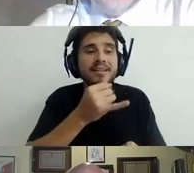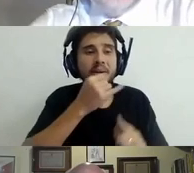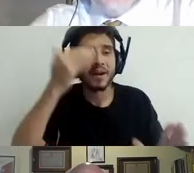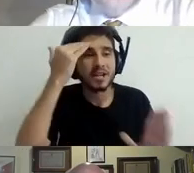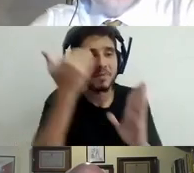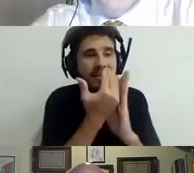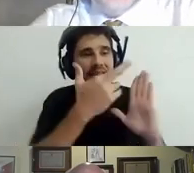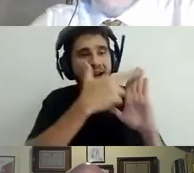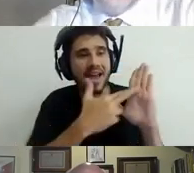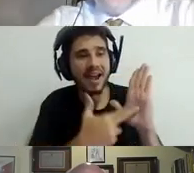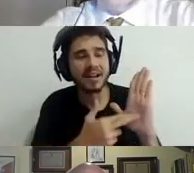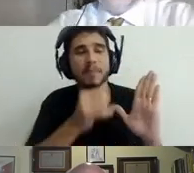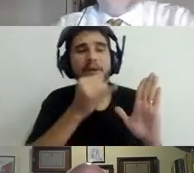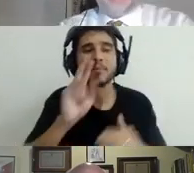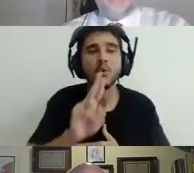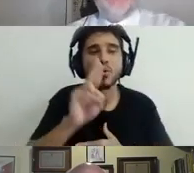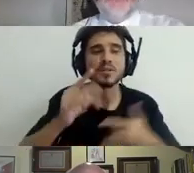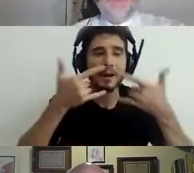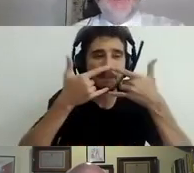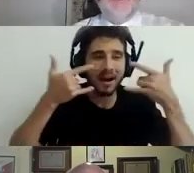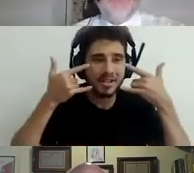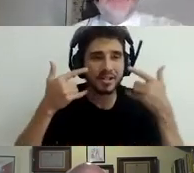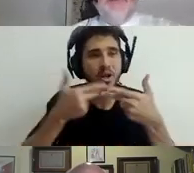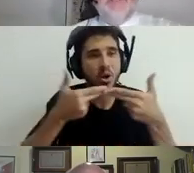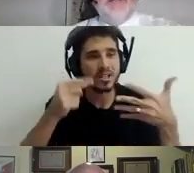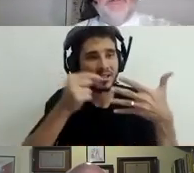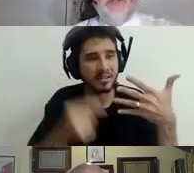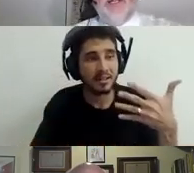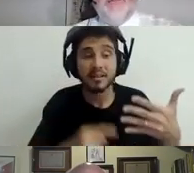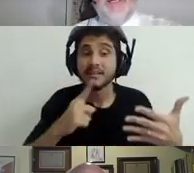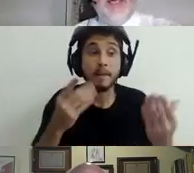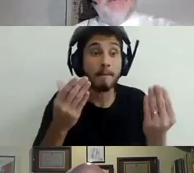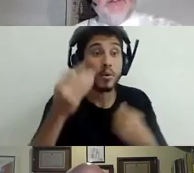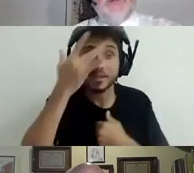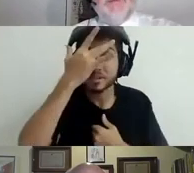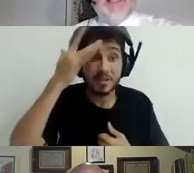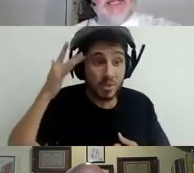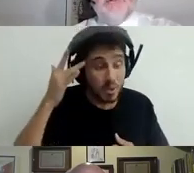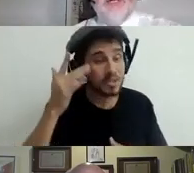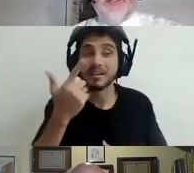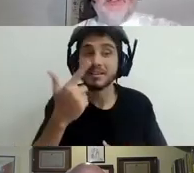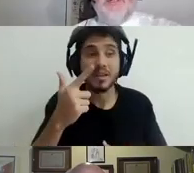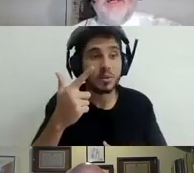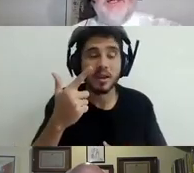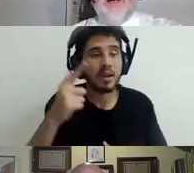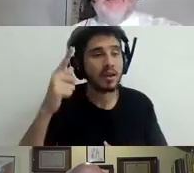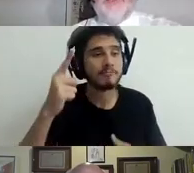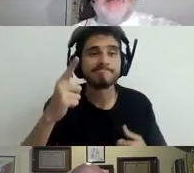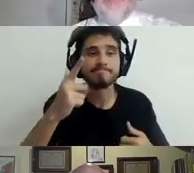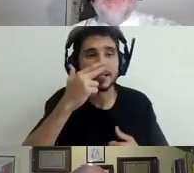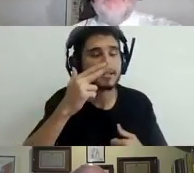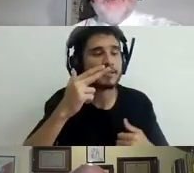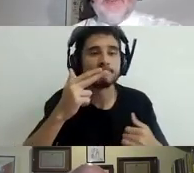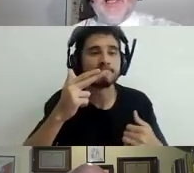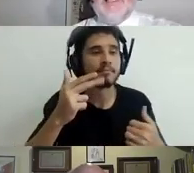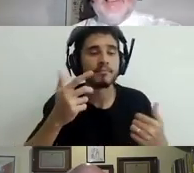people don't have the non-cognitive skills to control their own behavior. So better education also